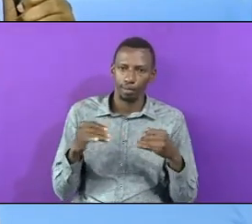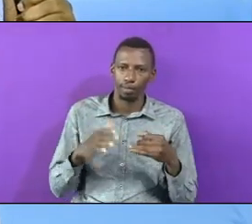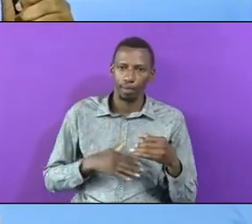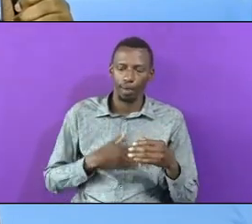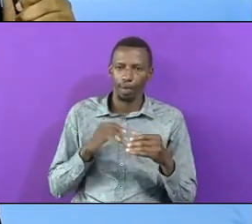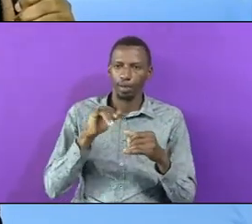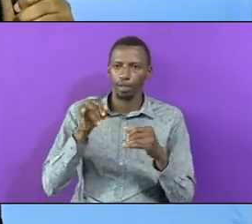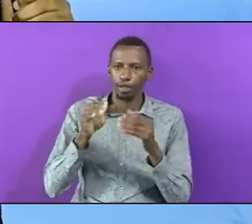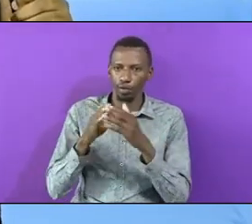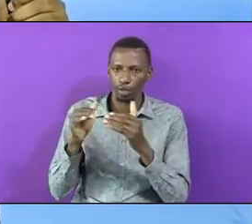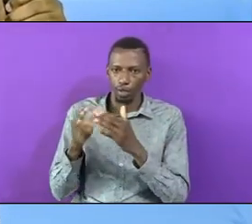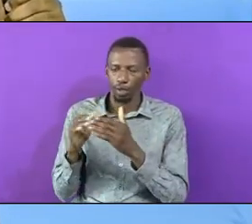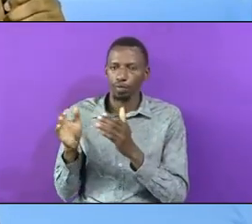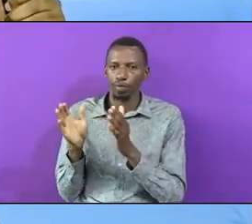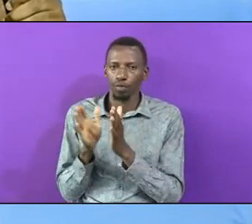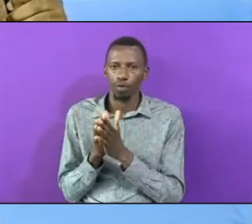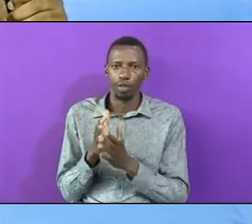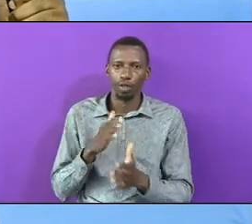With My Children